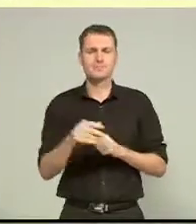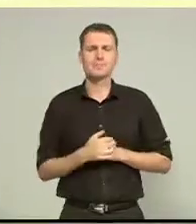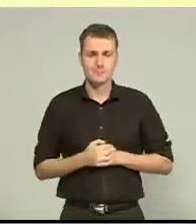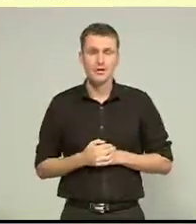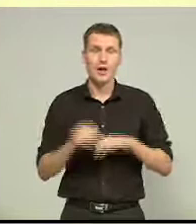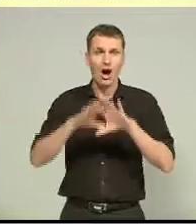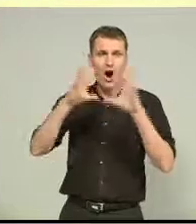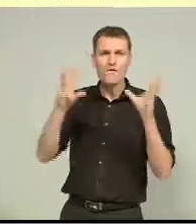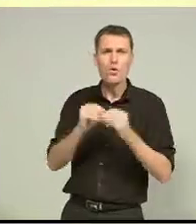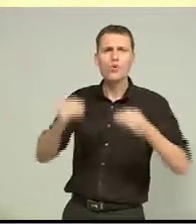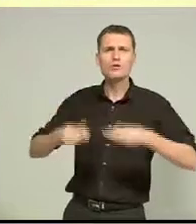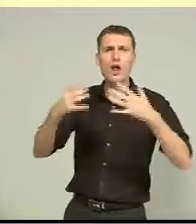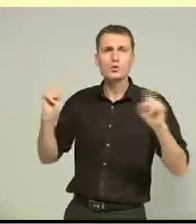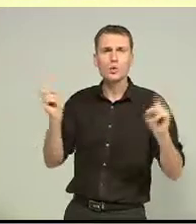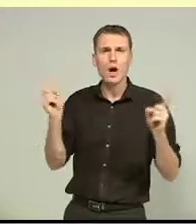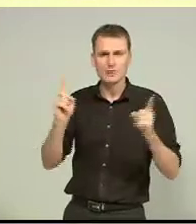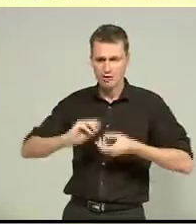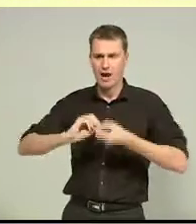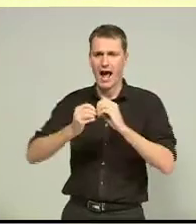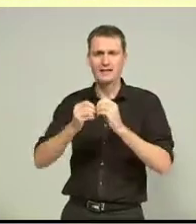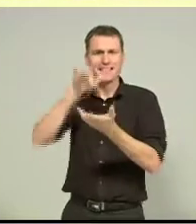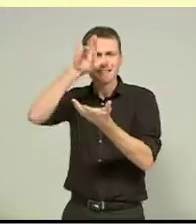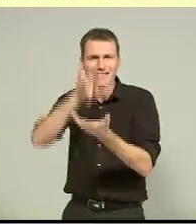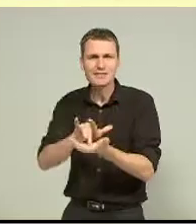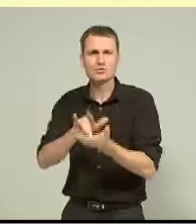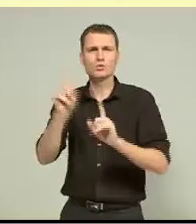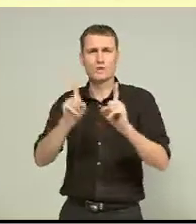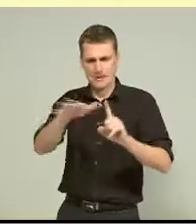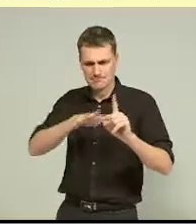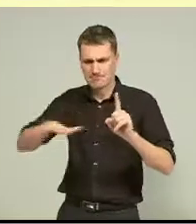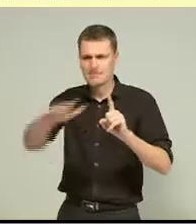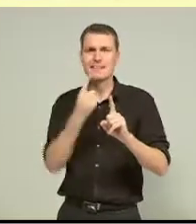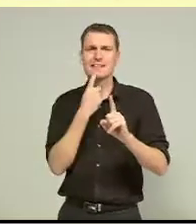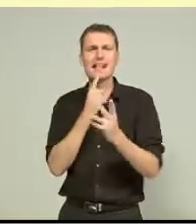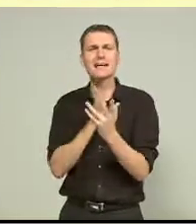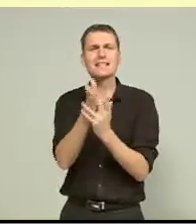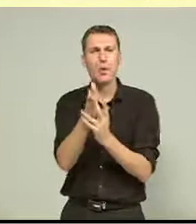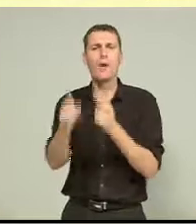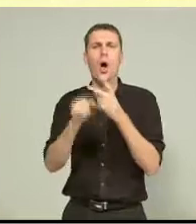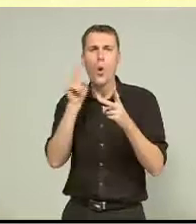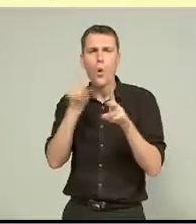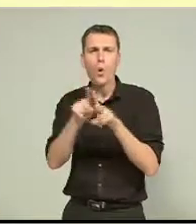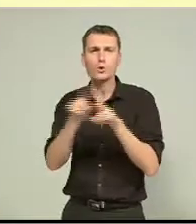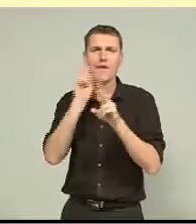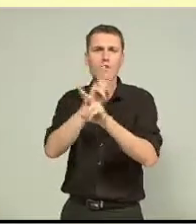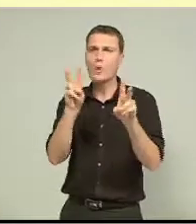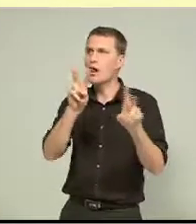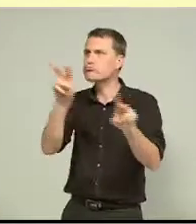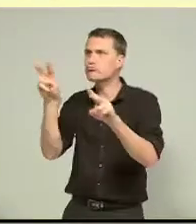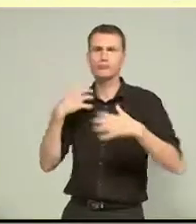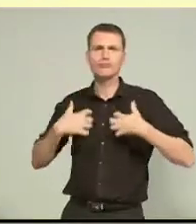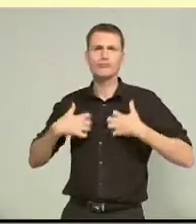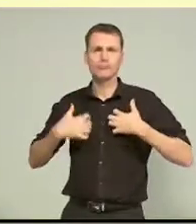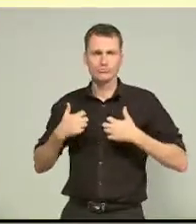developments will be the creation of a city core that is easily accessible, but also visually stimulating. The Performing Arts